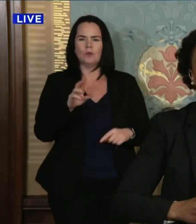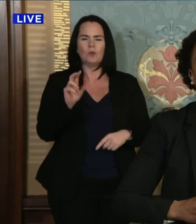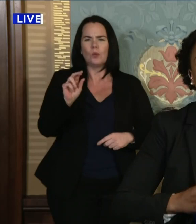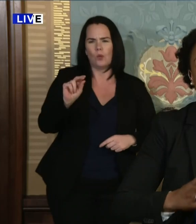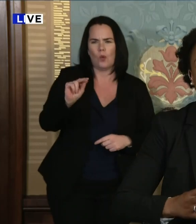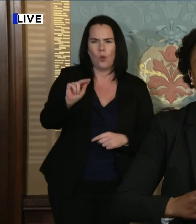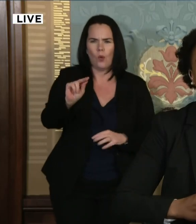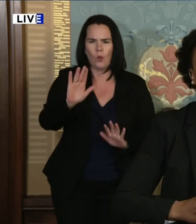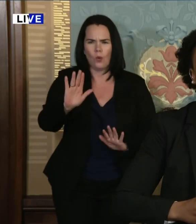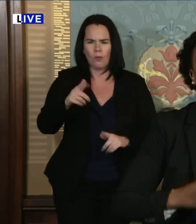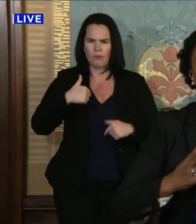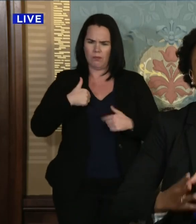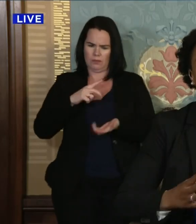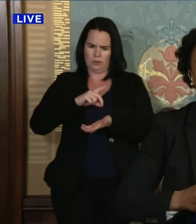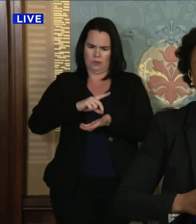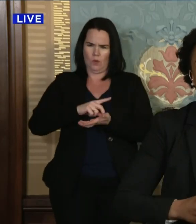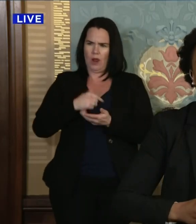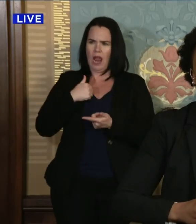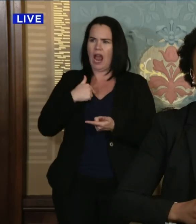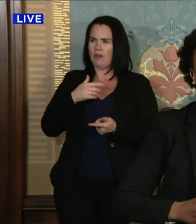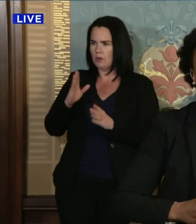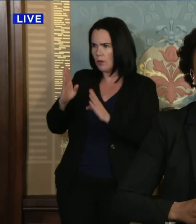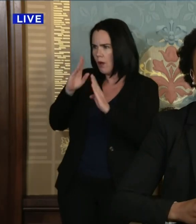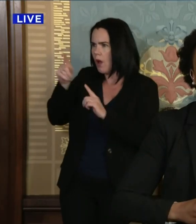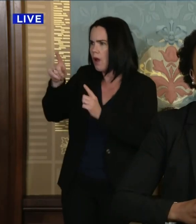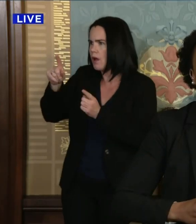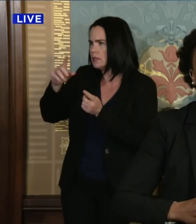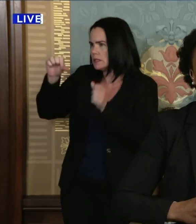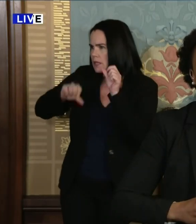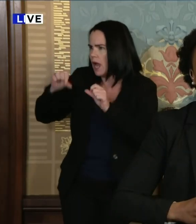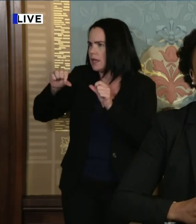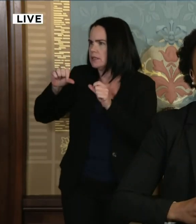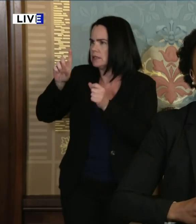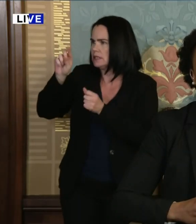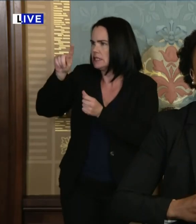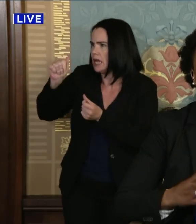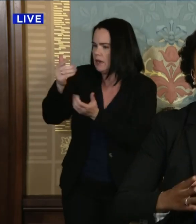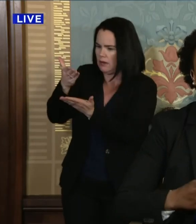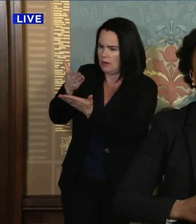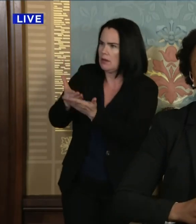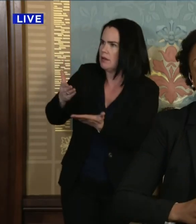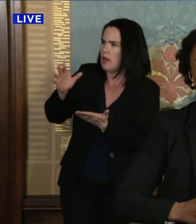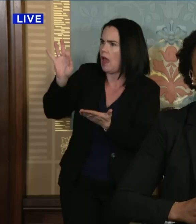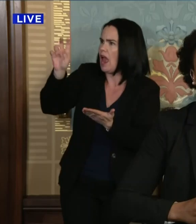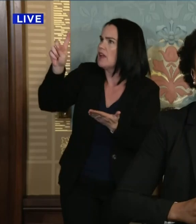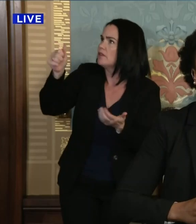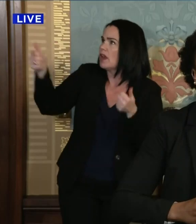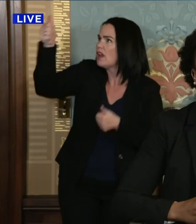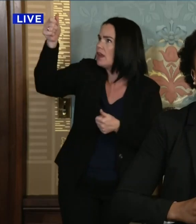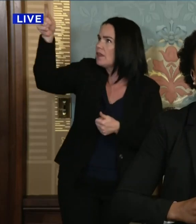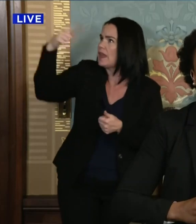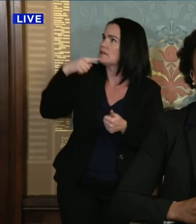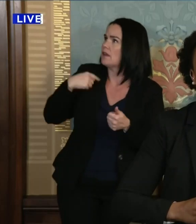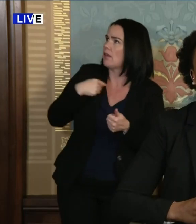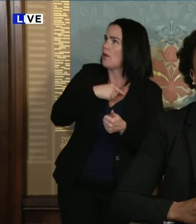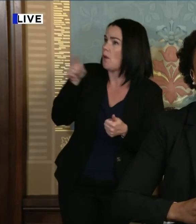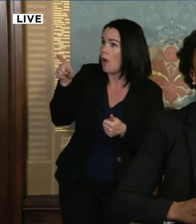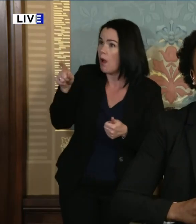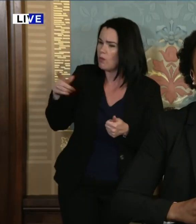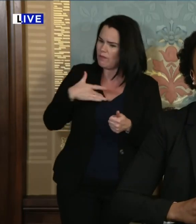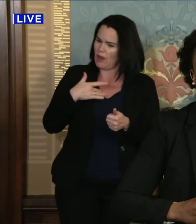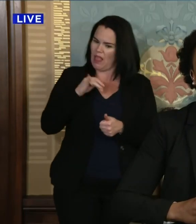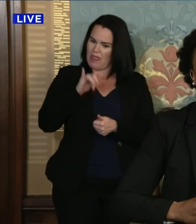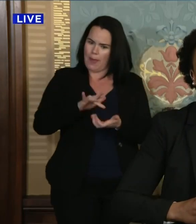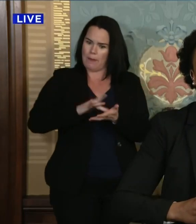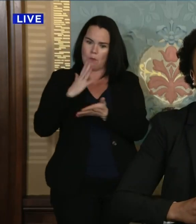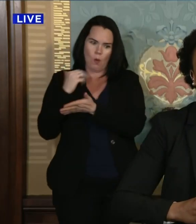the science and the data, pay attention to what the FDA is saying. And if we, uh, believe that something could potentially help a patient, then